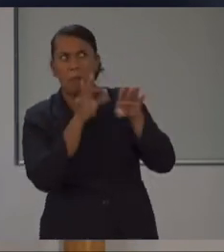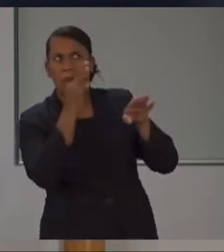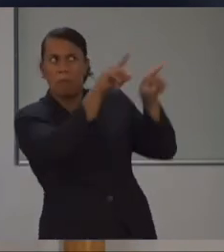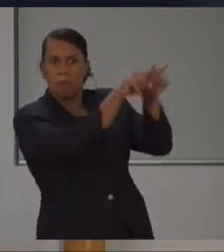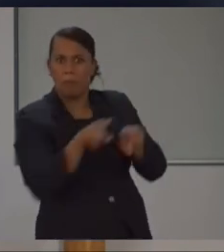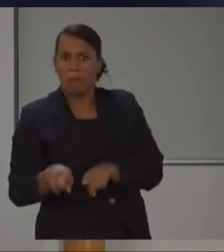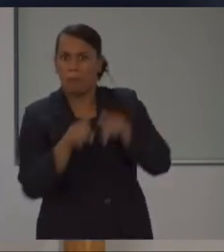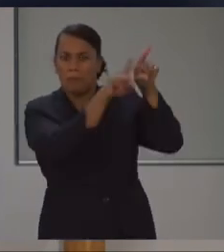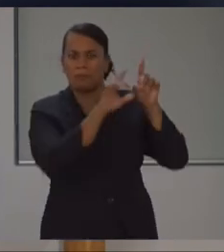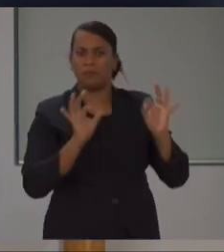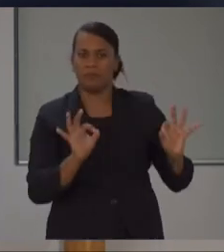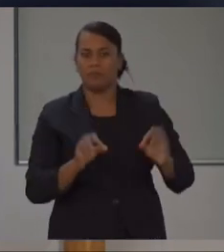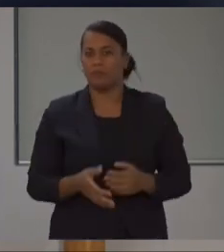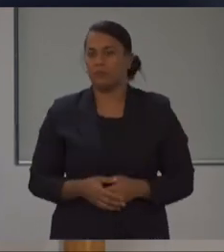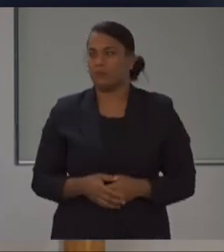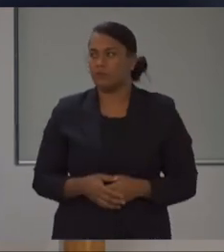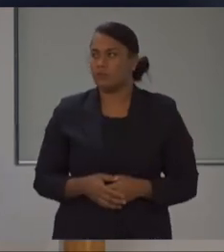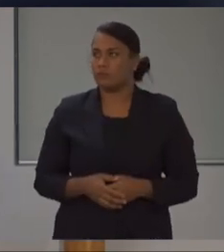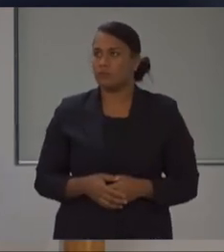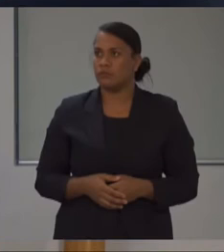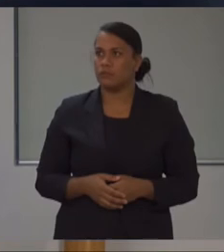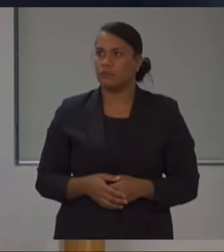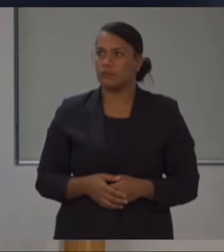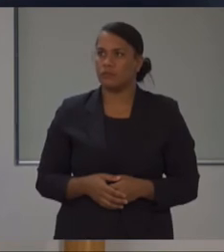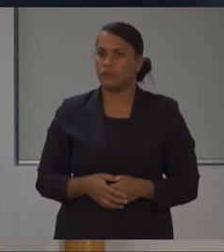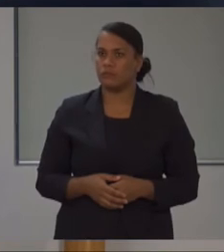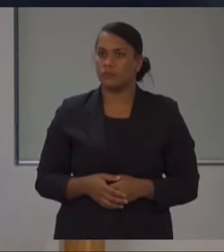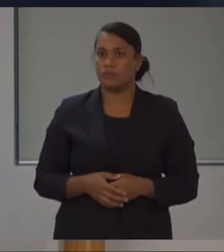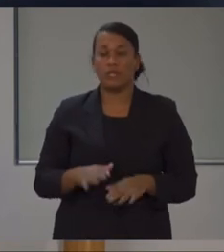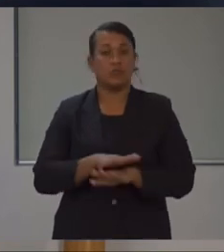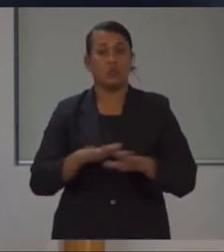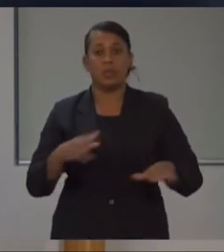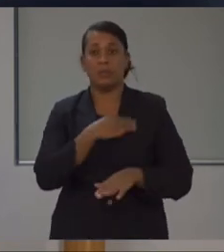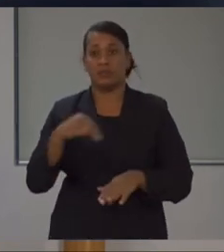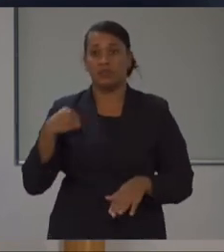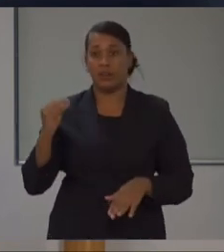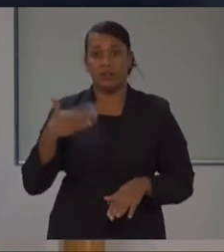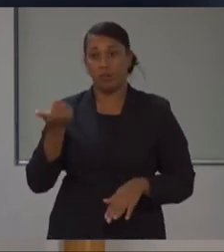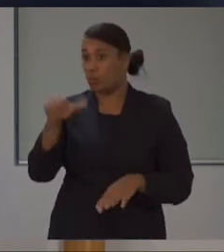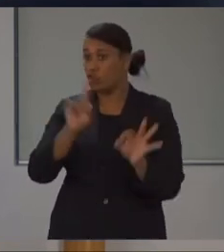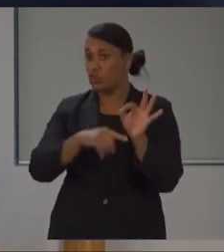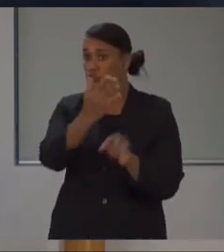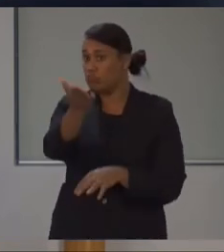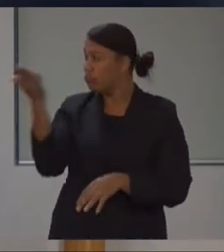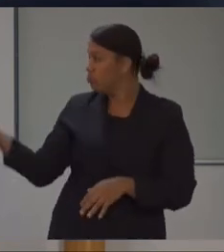until we get a case every now and again. That's all from the Ministry of Health. Is there any questions for the Ministry of Health?